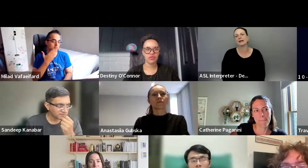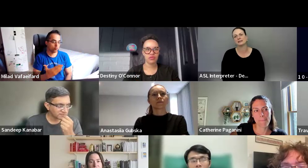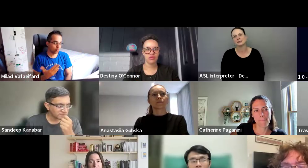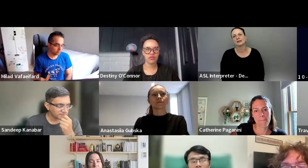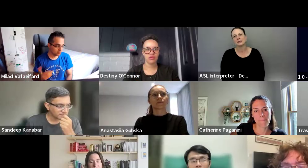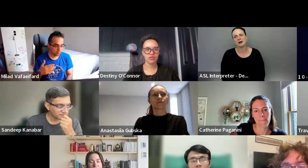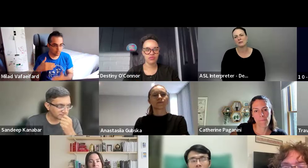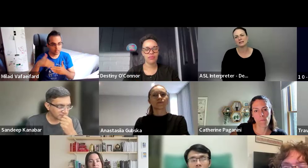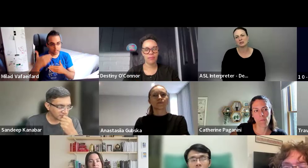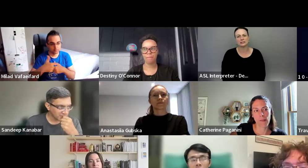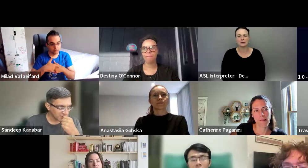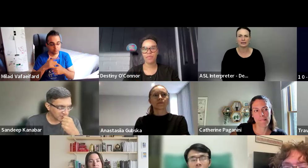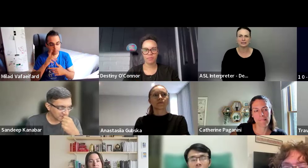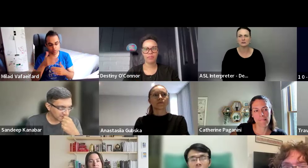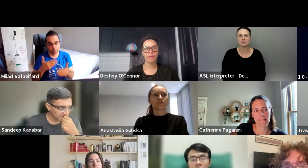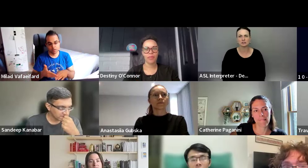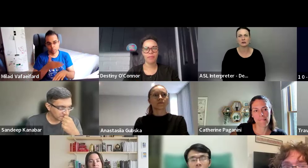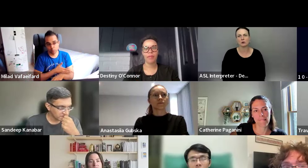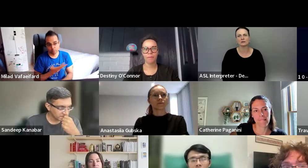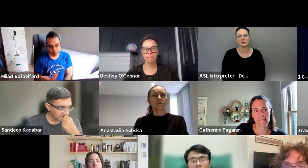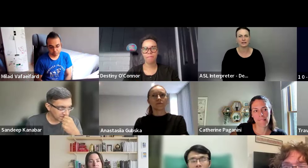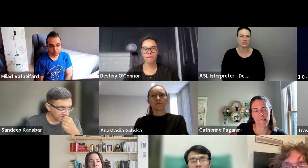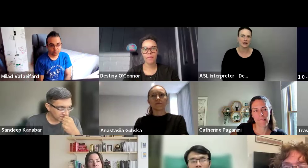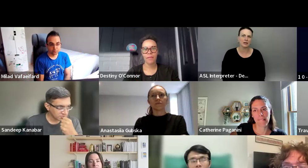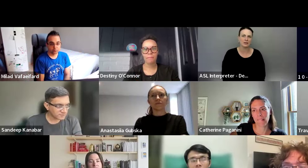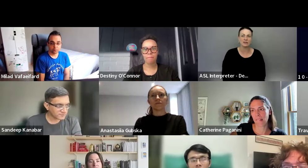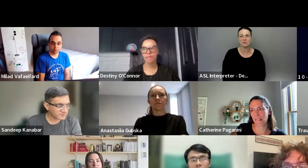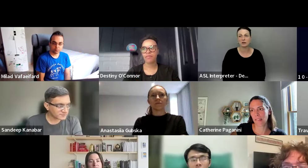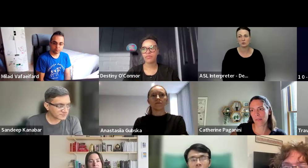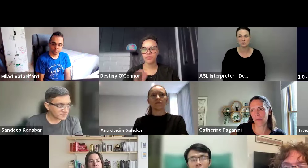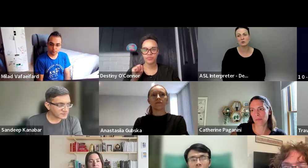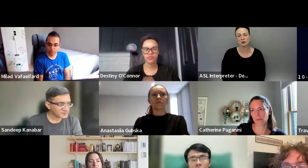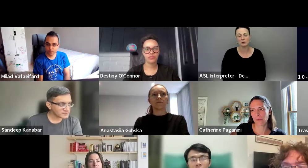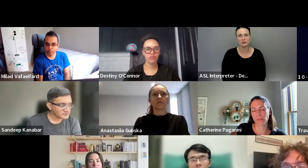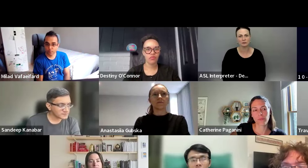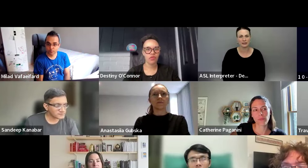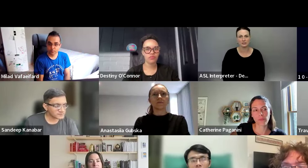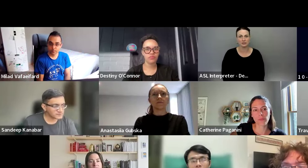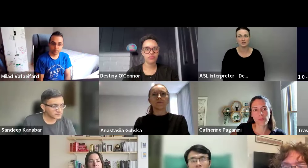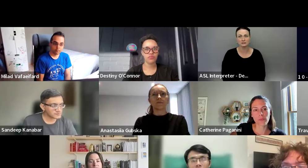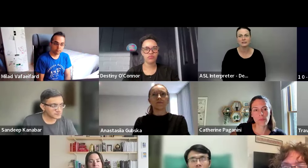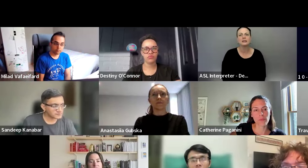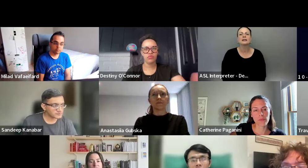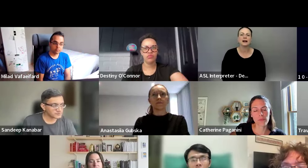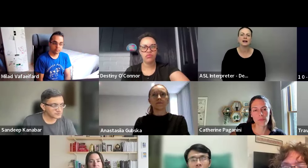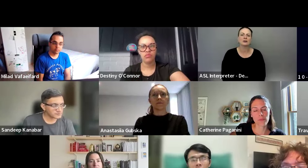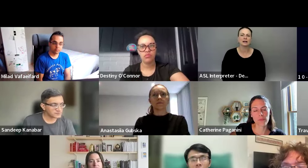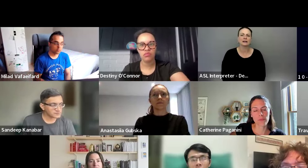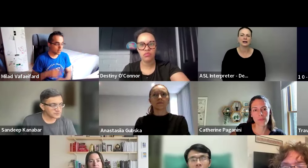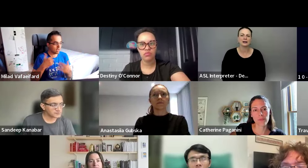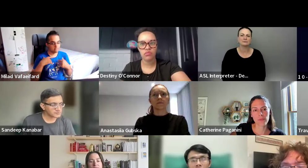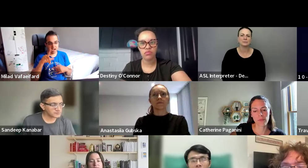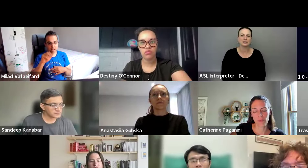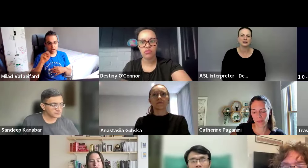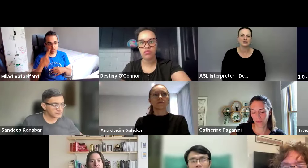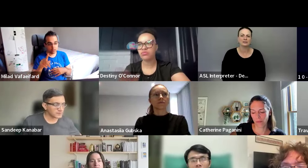But it might, you know, I mean, it's a good experience to just get it rolling for next time. And then maybe it'll go smoother when you're headed to London. Yeah, I agree.